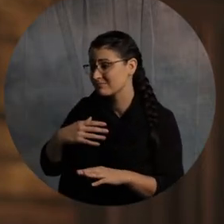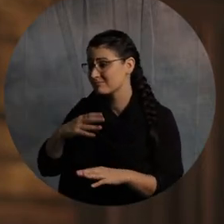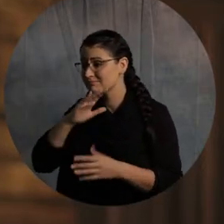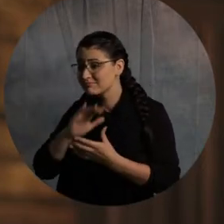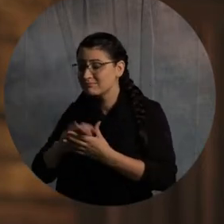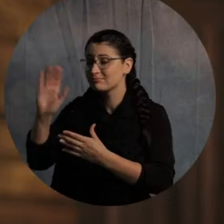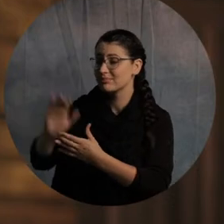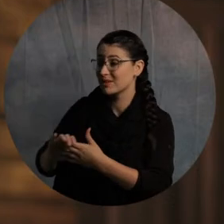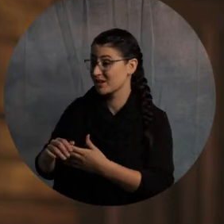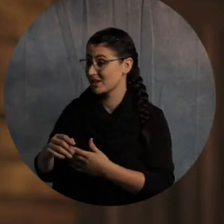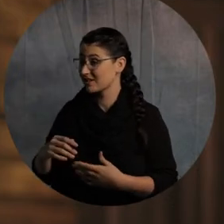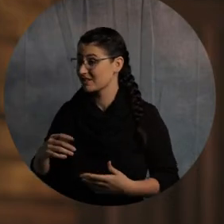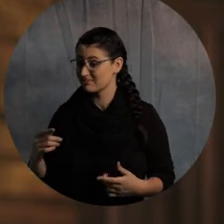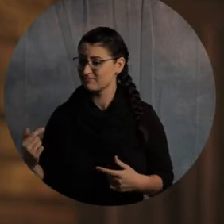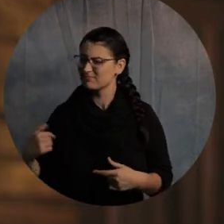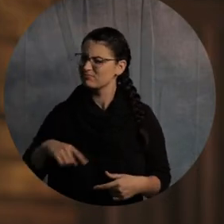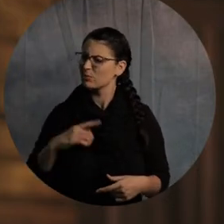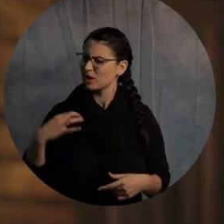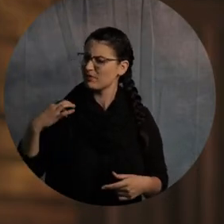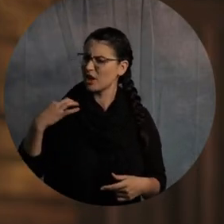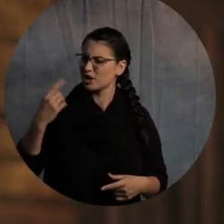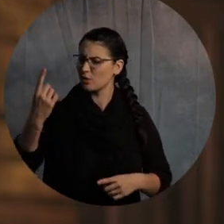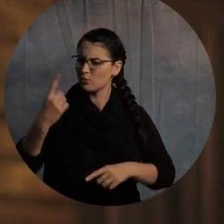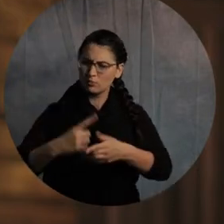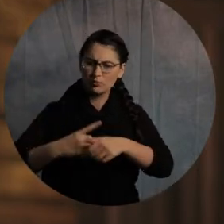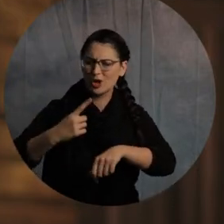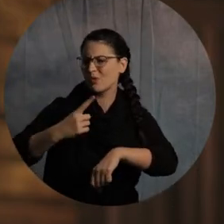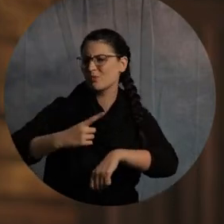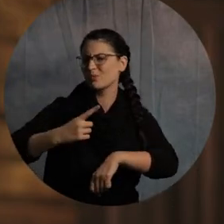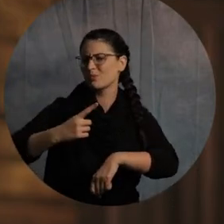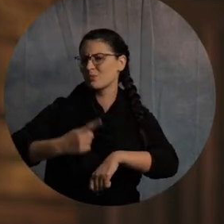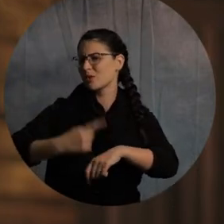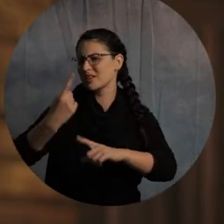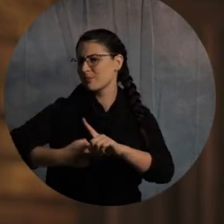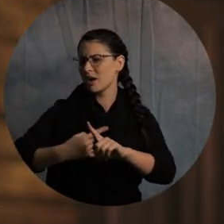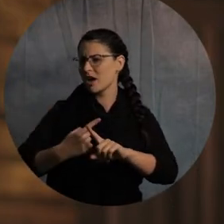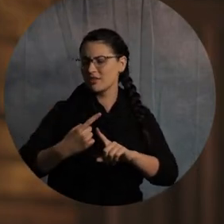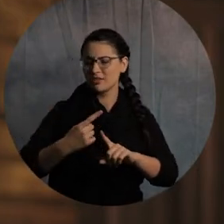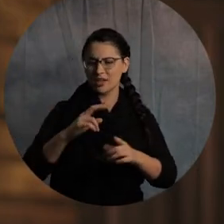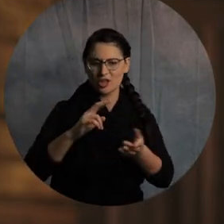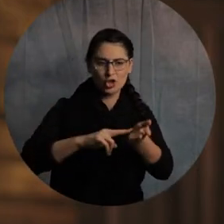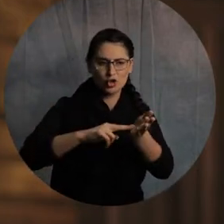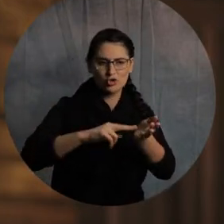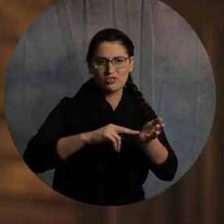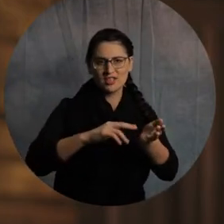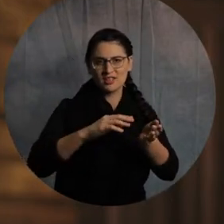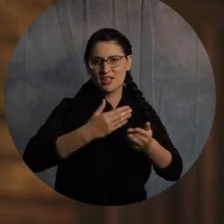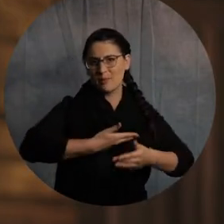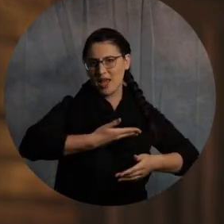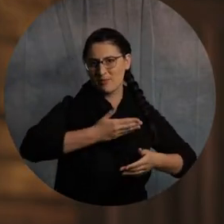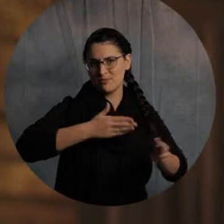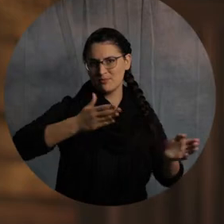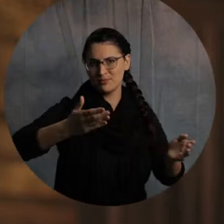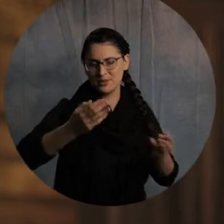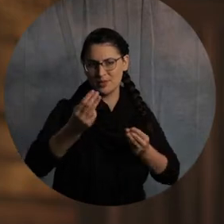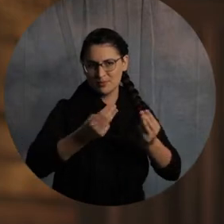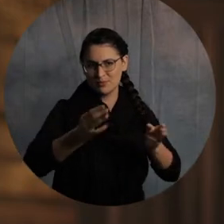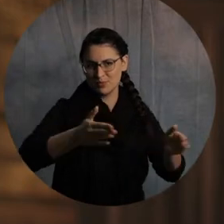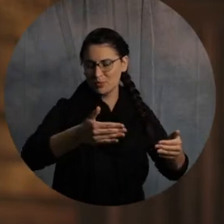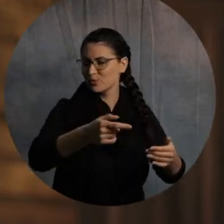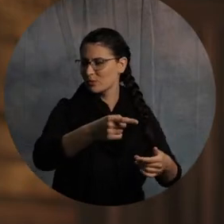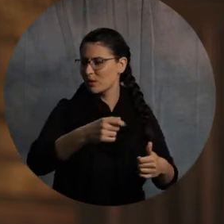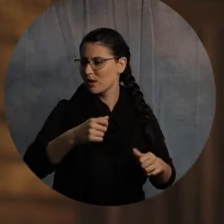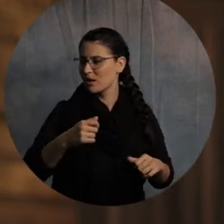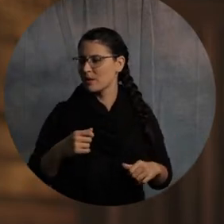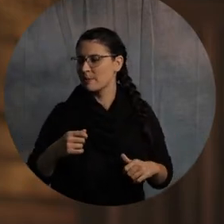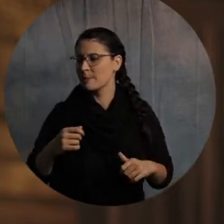So that when mama opens the door, it doesn't literally look like Satan and his demons have turned loose inside of a room. But she opens the door, and there's a smiling